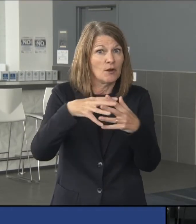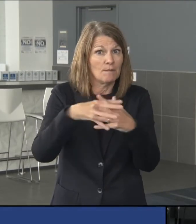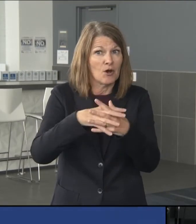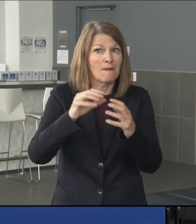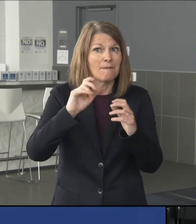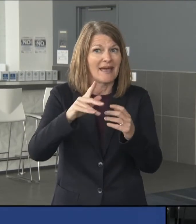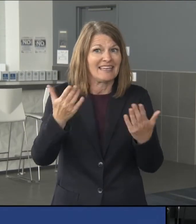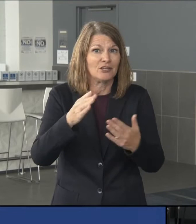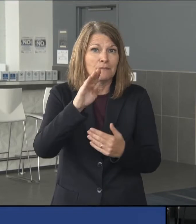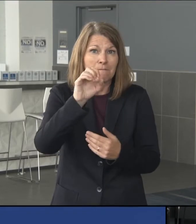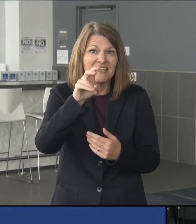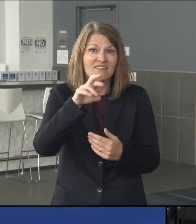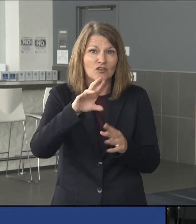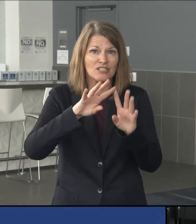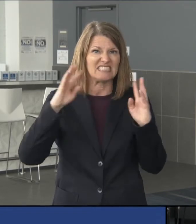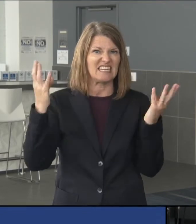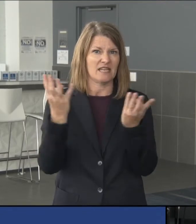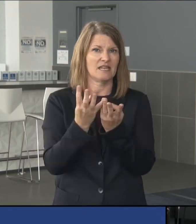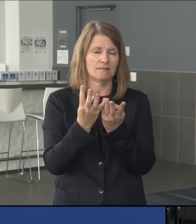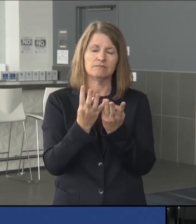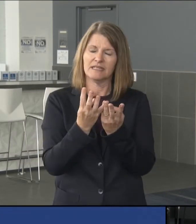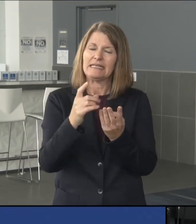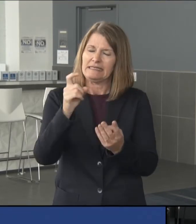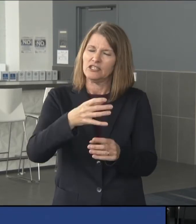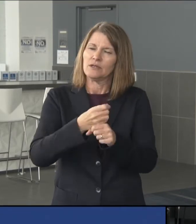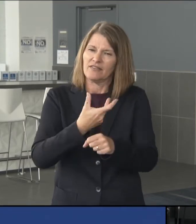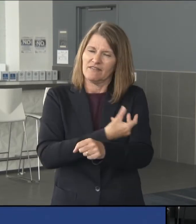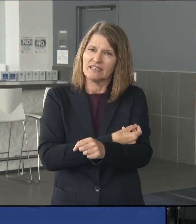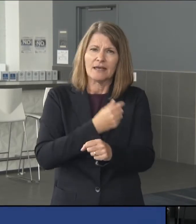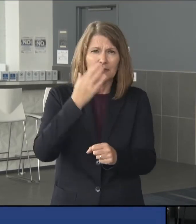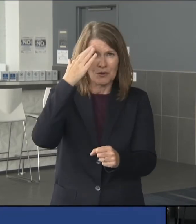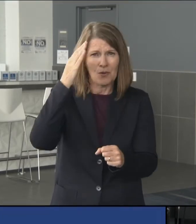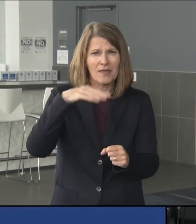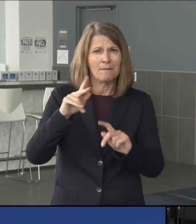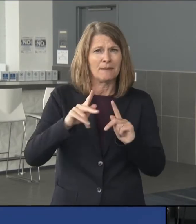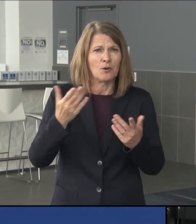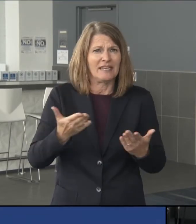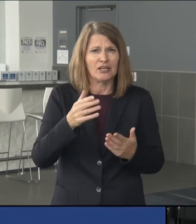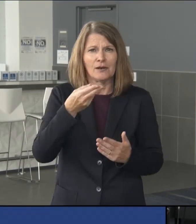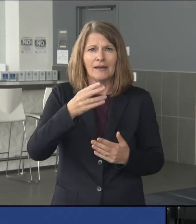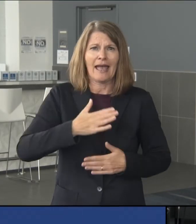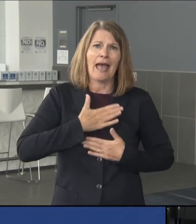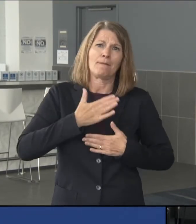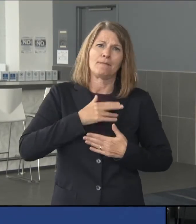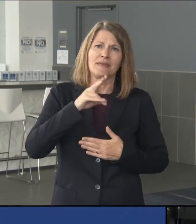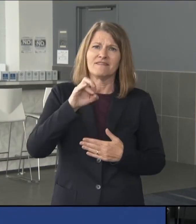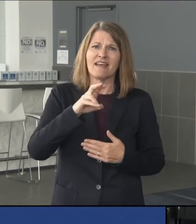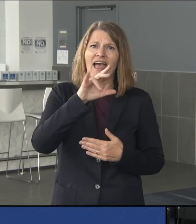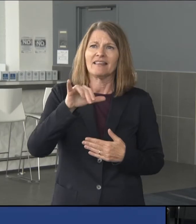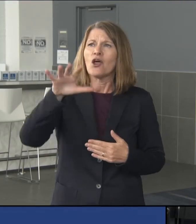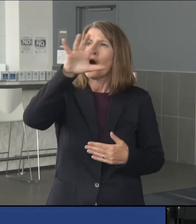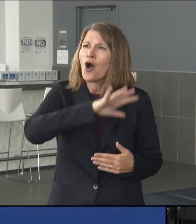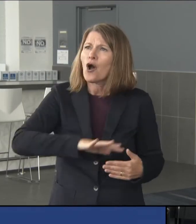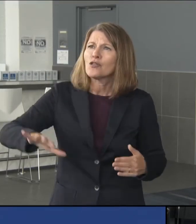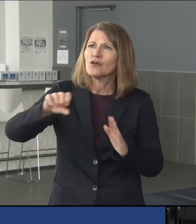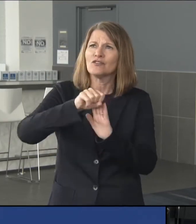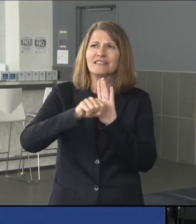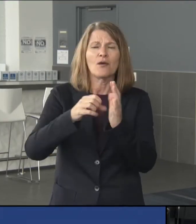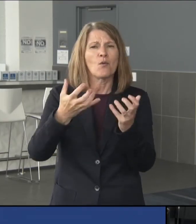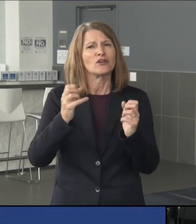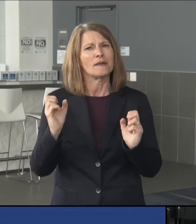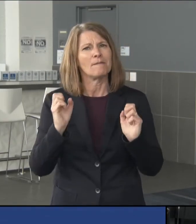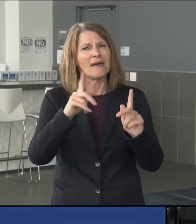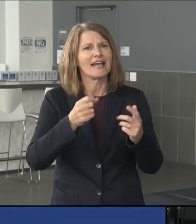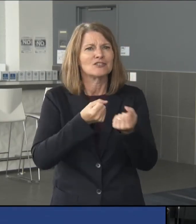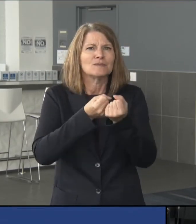the vaccine. I know that Penn State fans here in Happy Valley and throughout the Commonwealth want to get back to supporting the Nittany Lions in